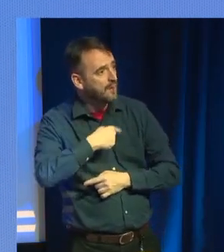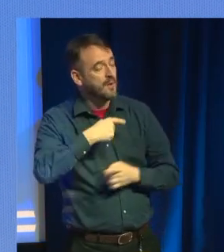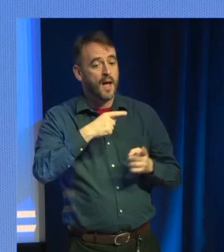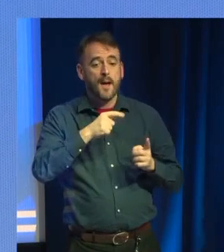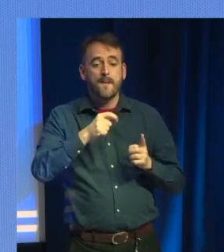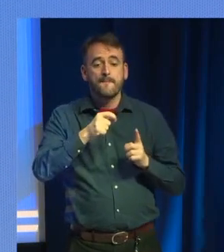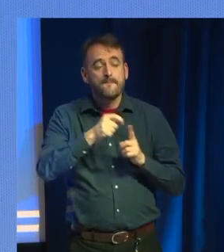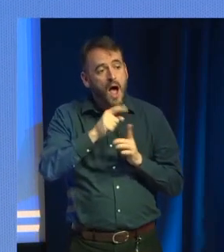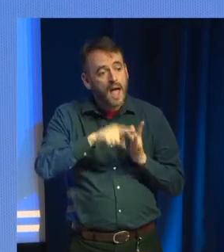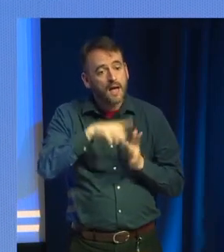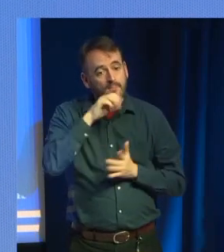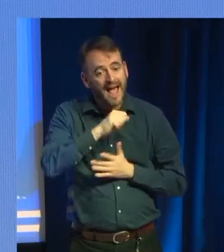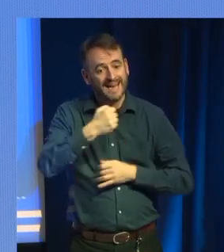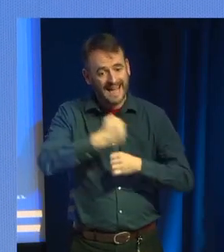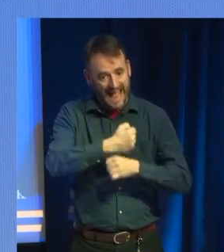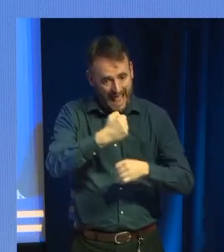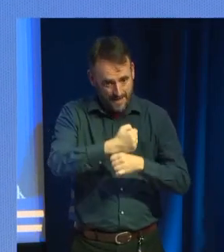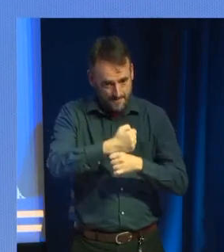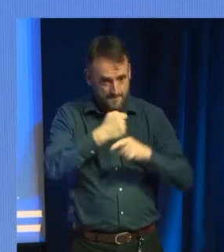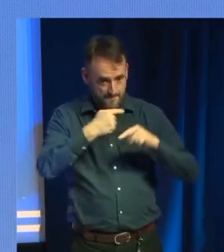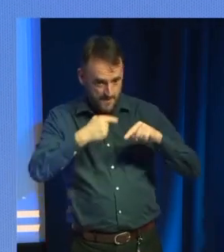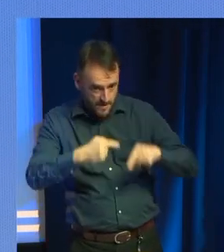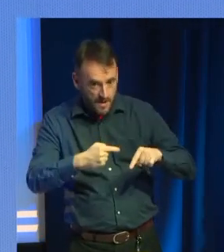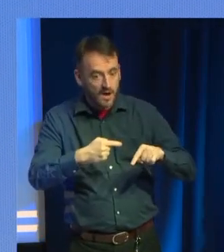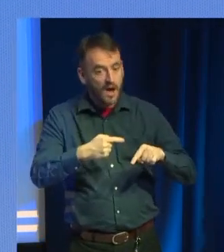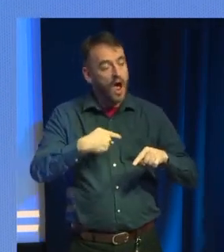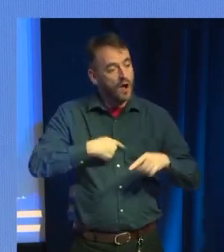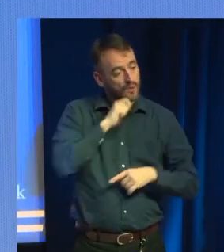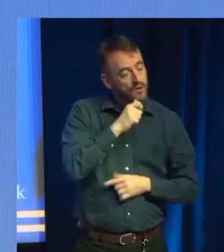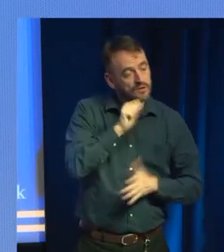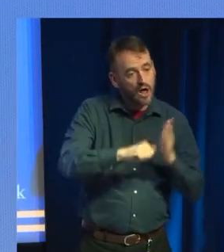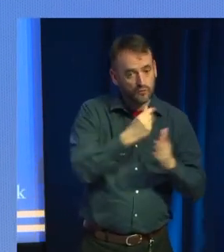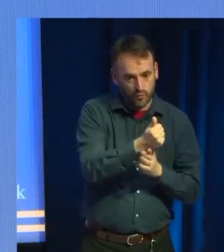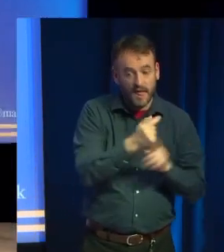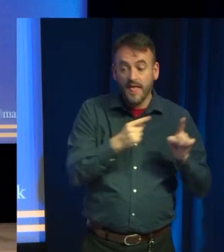later, you change all the code underneath. They don't notice, and you can get away with everything.